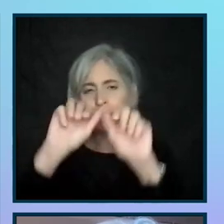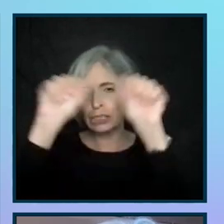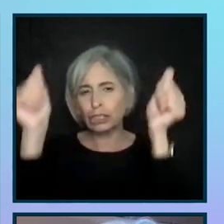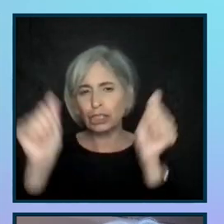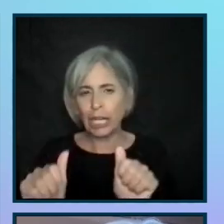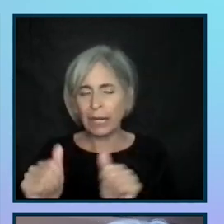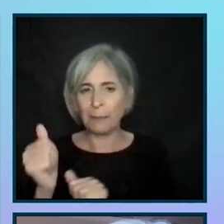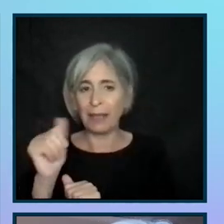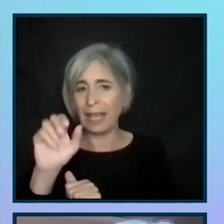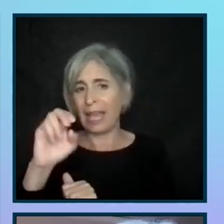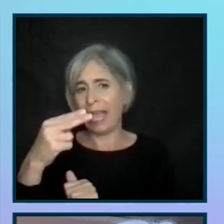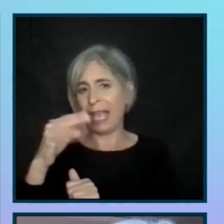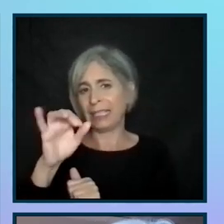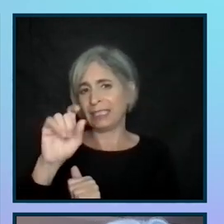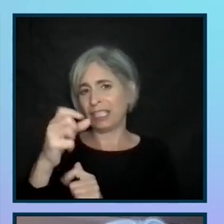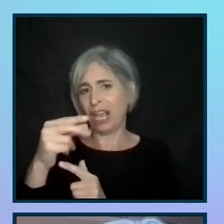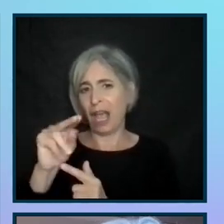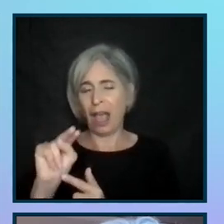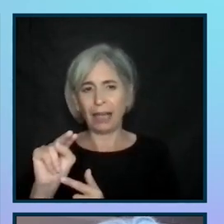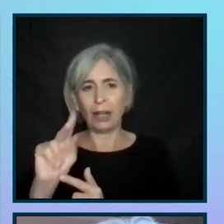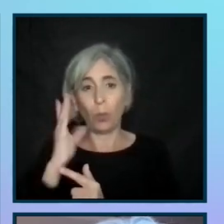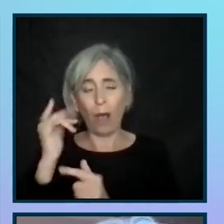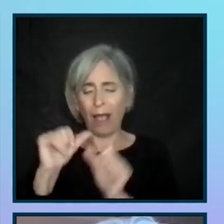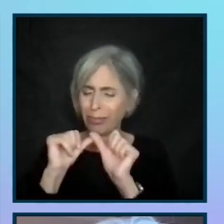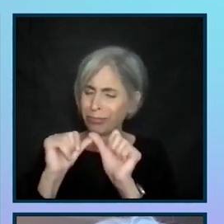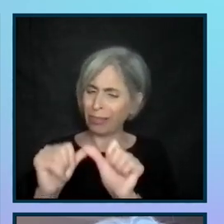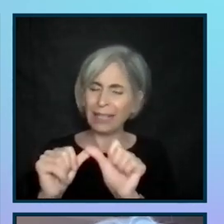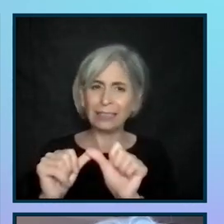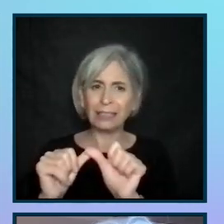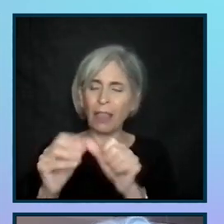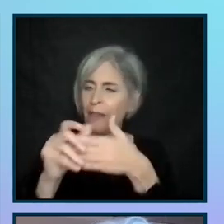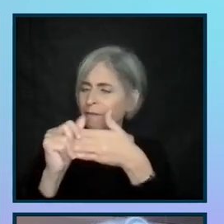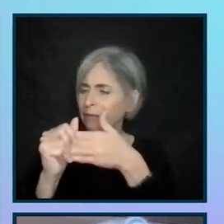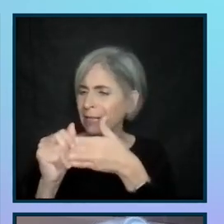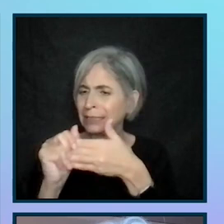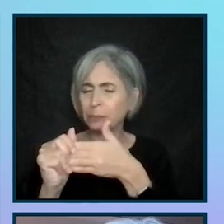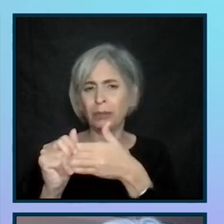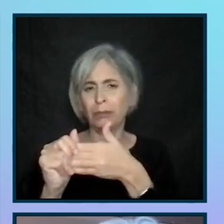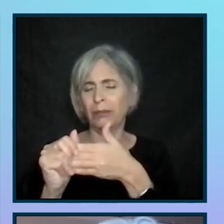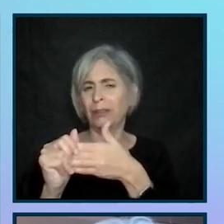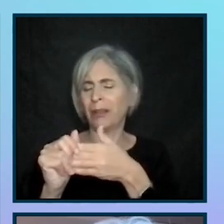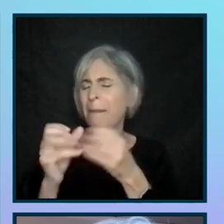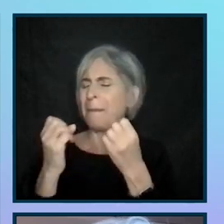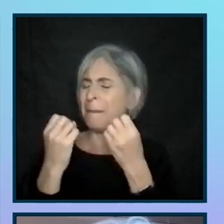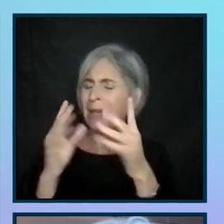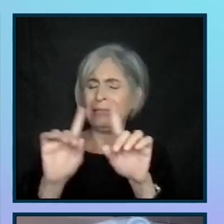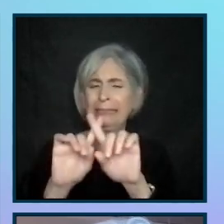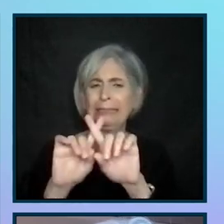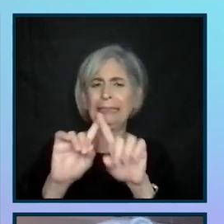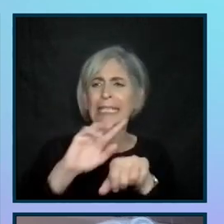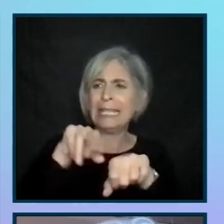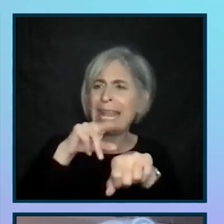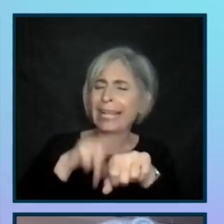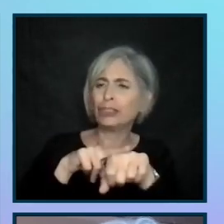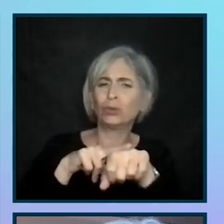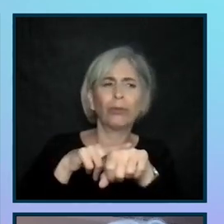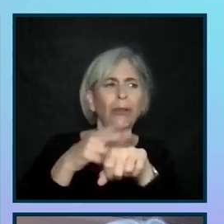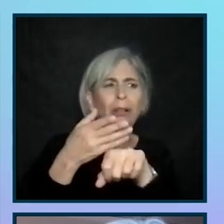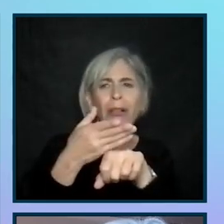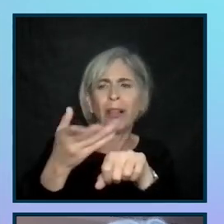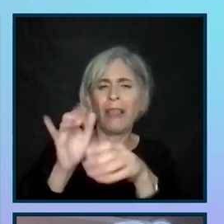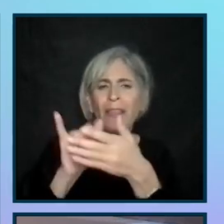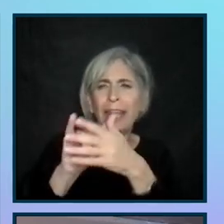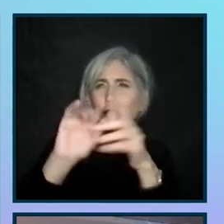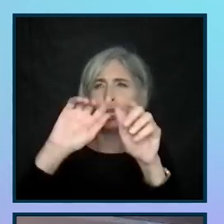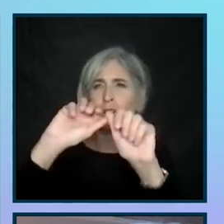in nature, hexagons are long lasting. Hexagons are flexible. There's so many things in nature that are